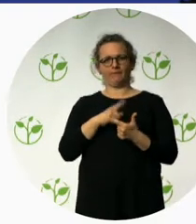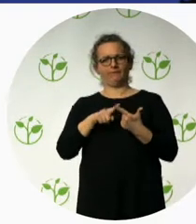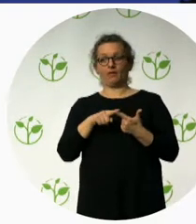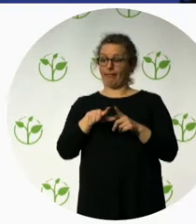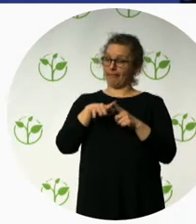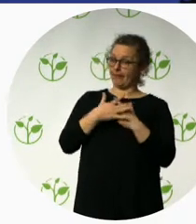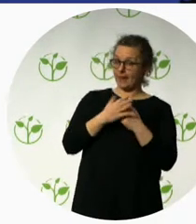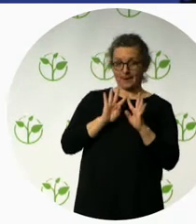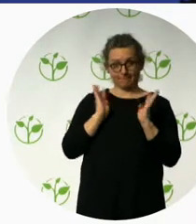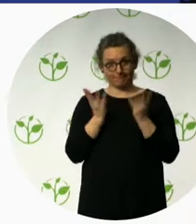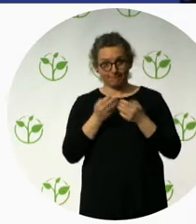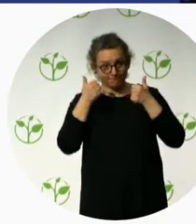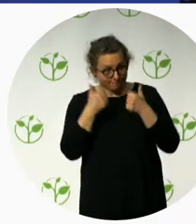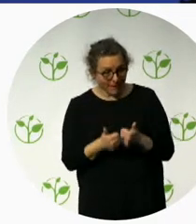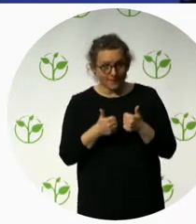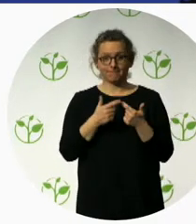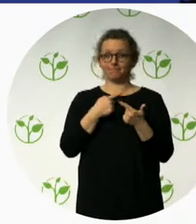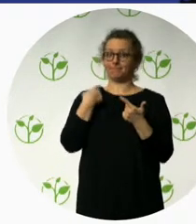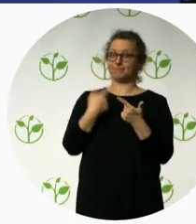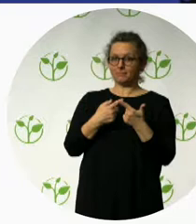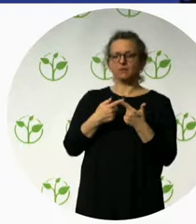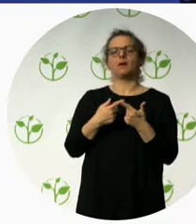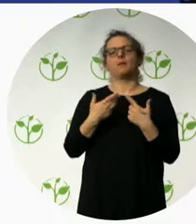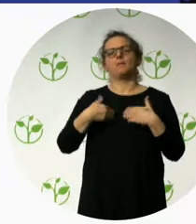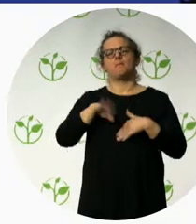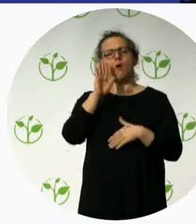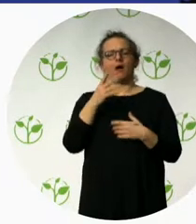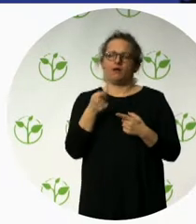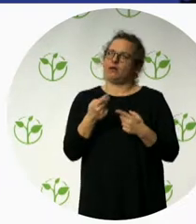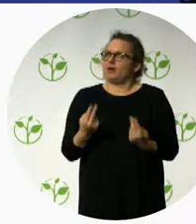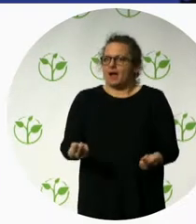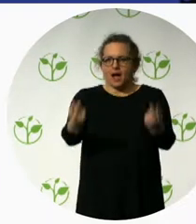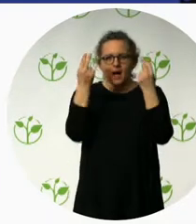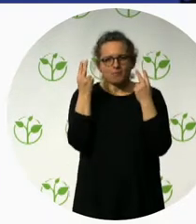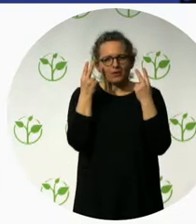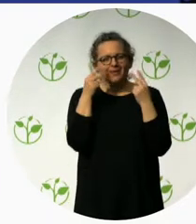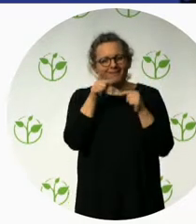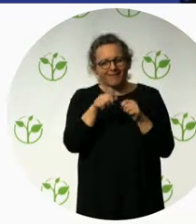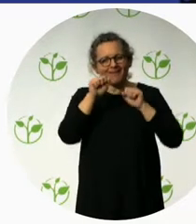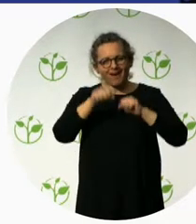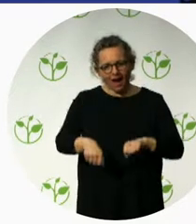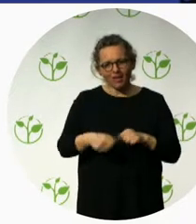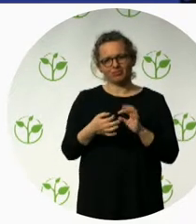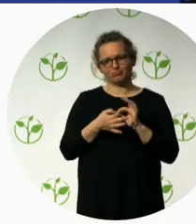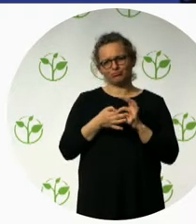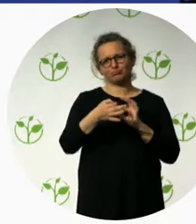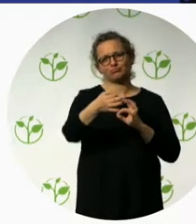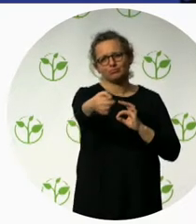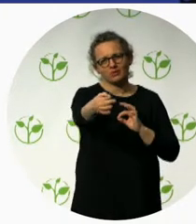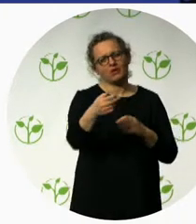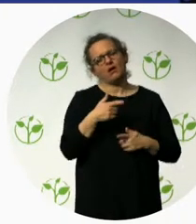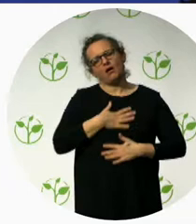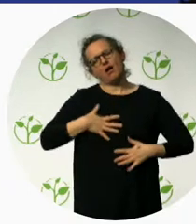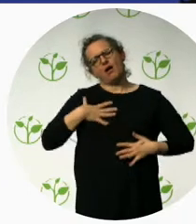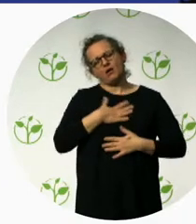these itineraries. And that's the most important part, because this became a huge, important experience for both people with